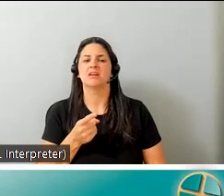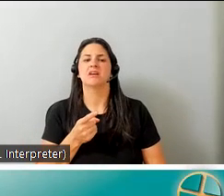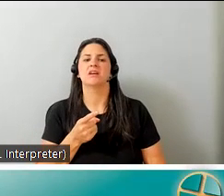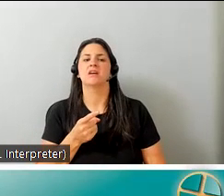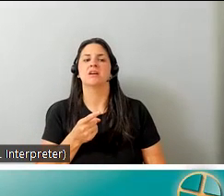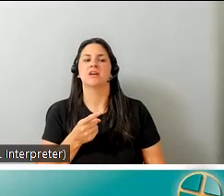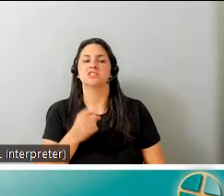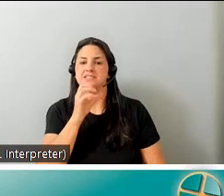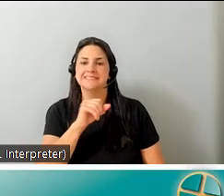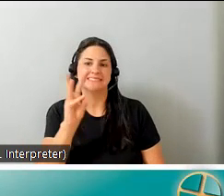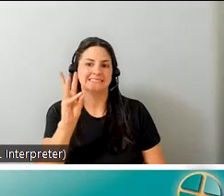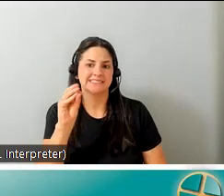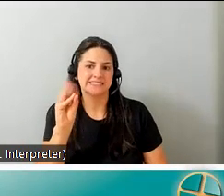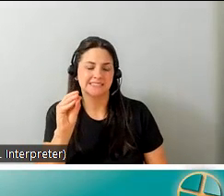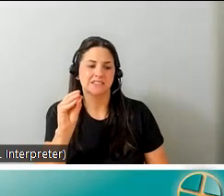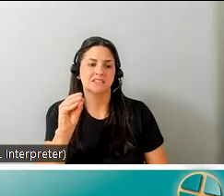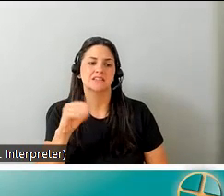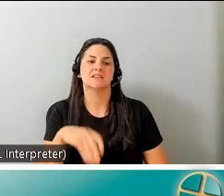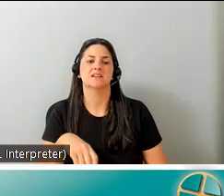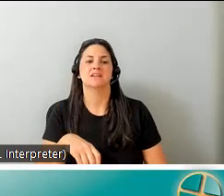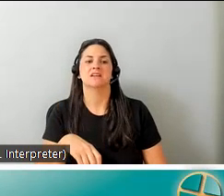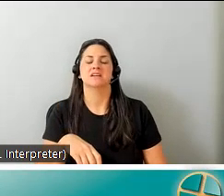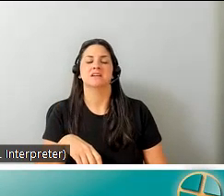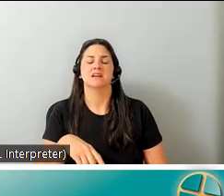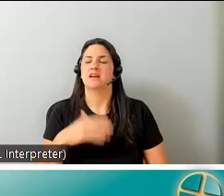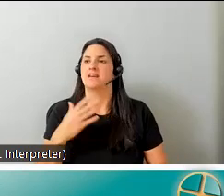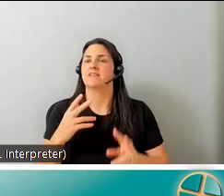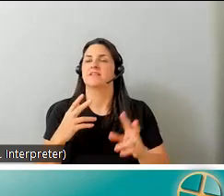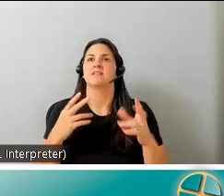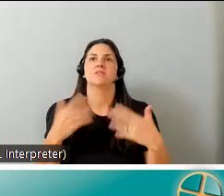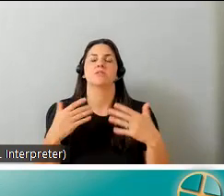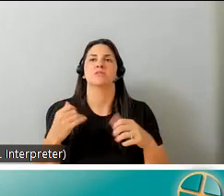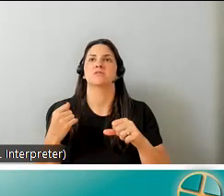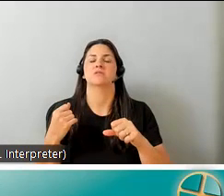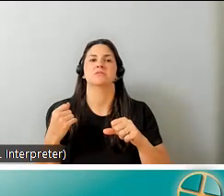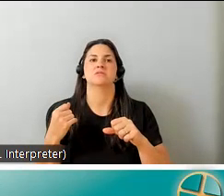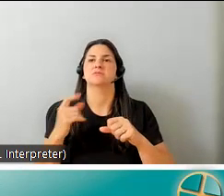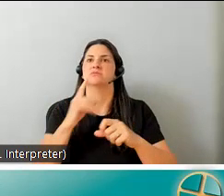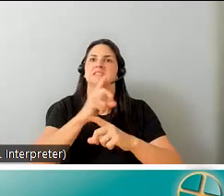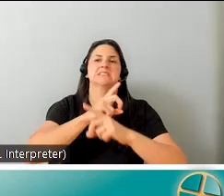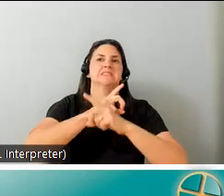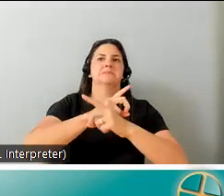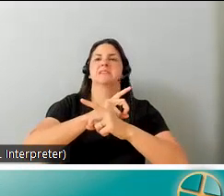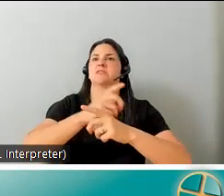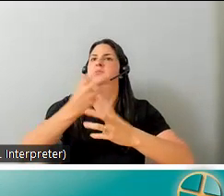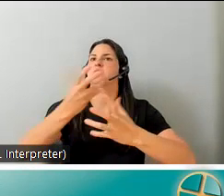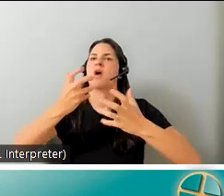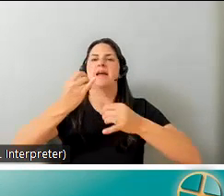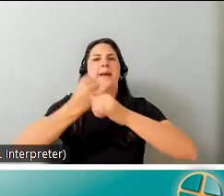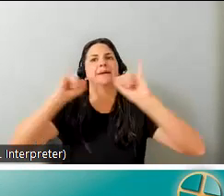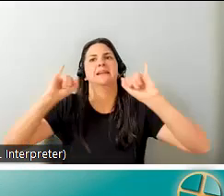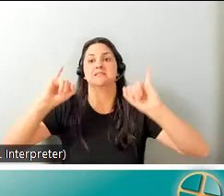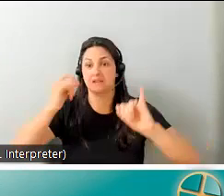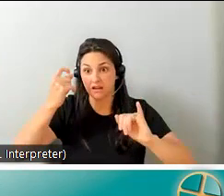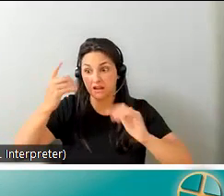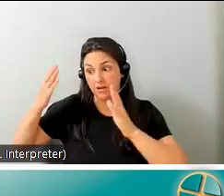she's 60 and and uh was fiercely defensive about her independence a person with cerebral